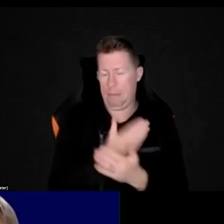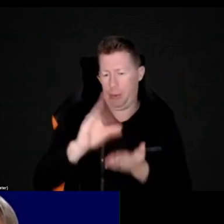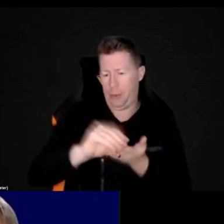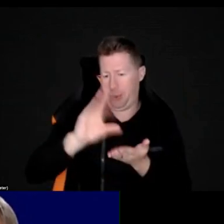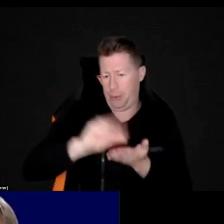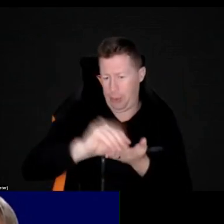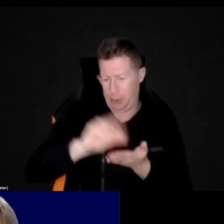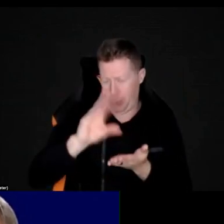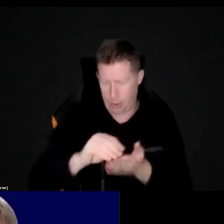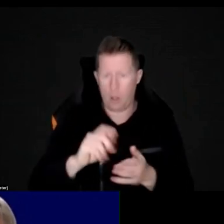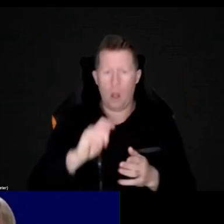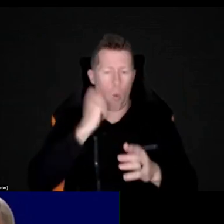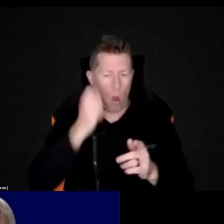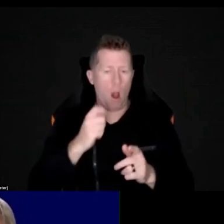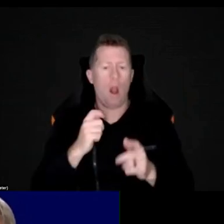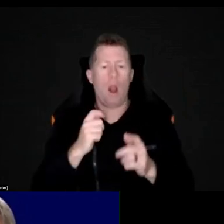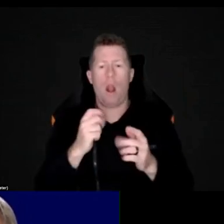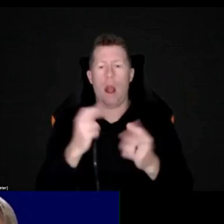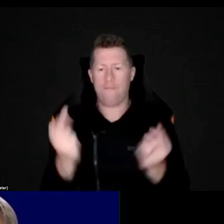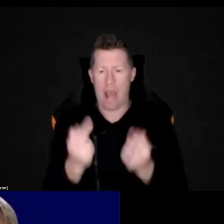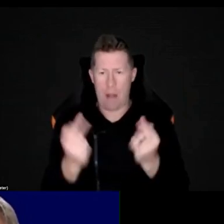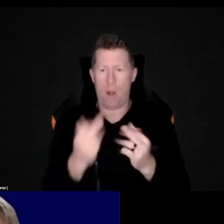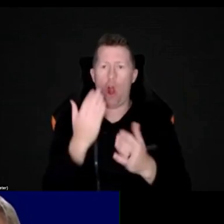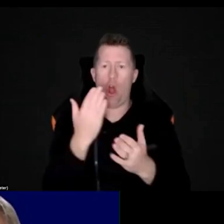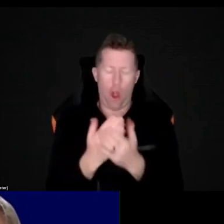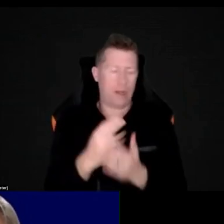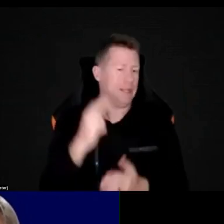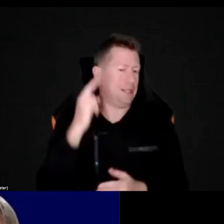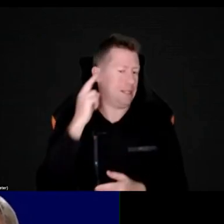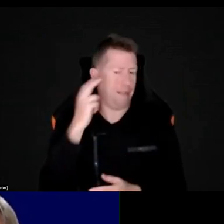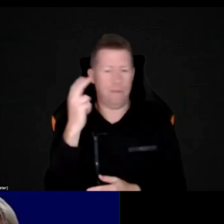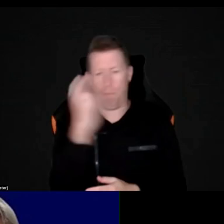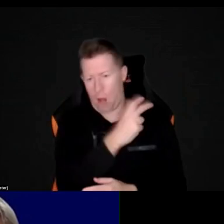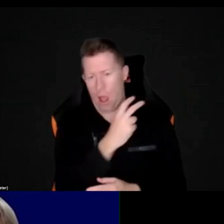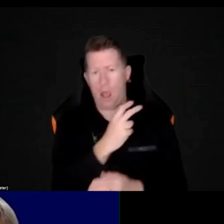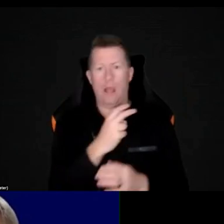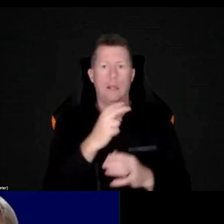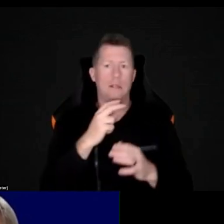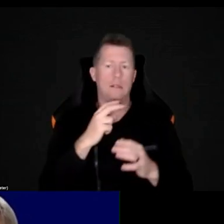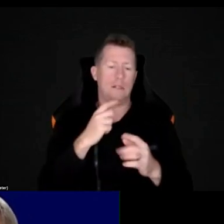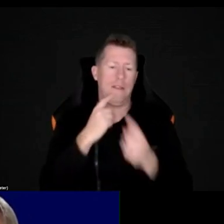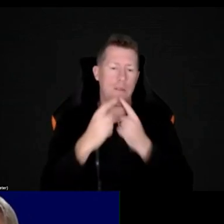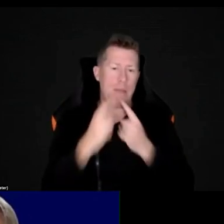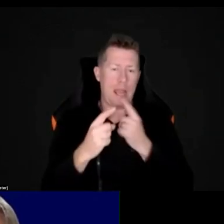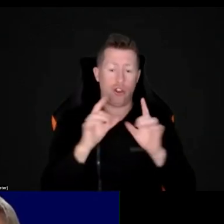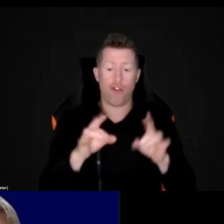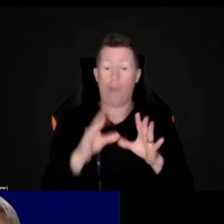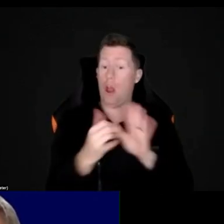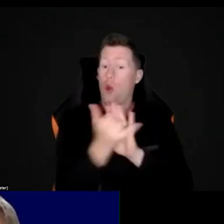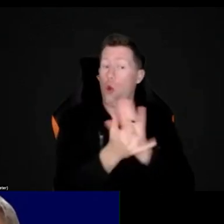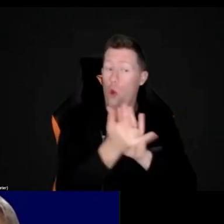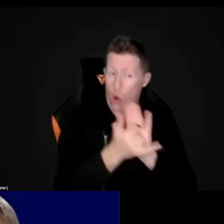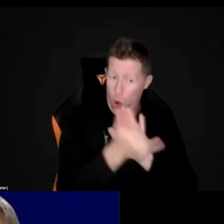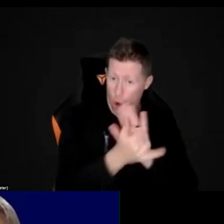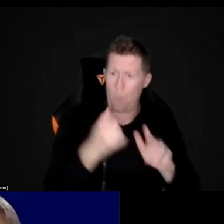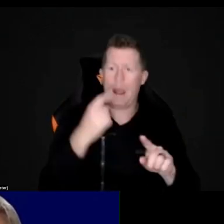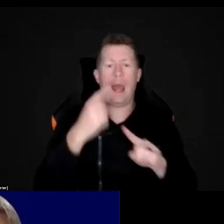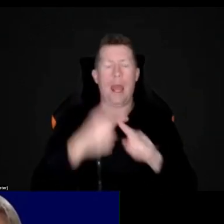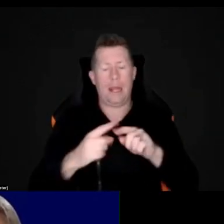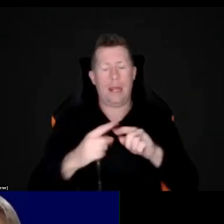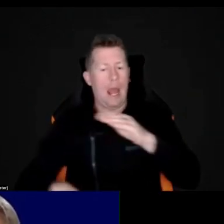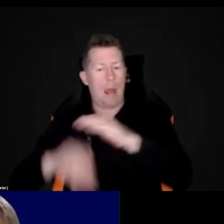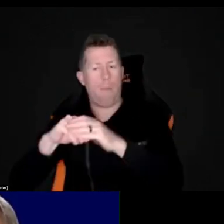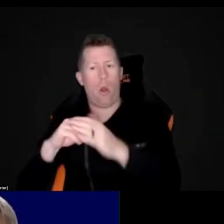will be made available on the DeafBlind Information Australia YouTube channel and also uploaded on the DeafBlind